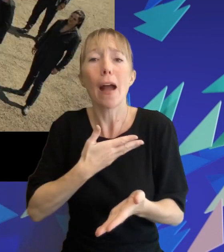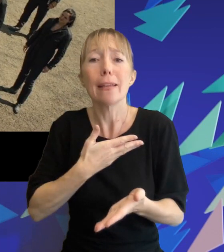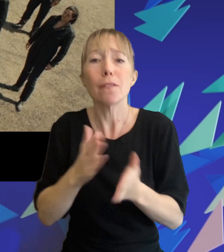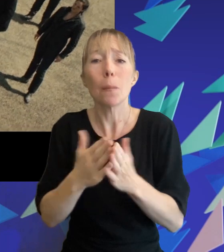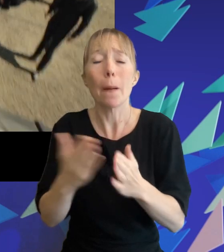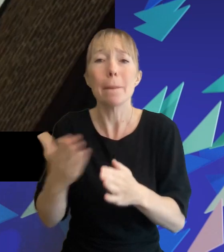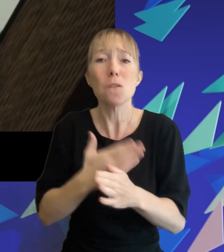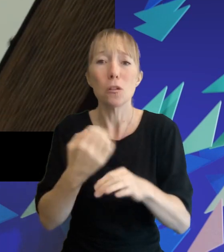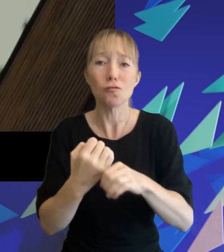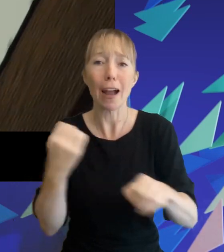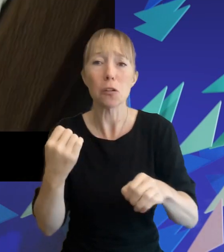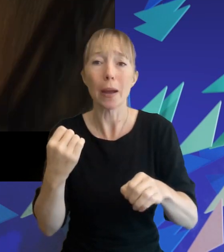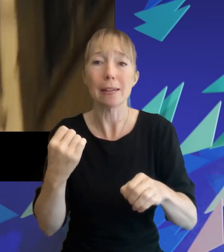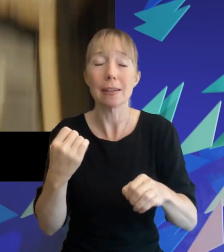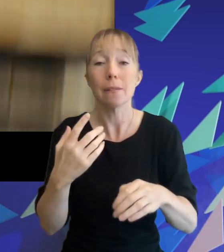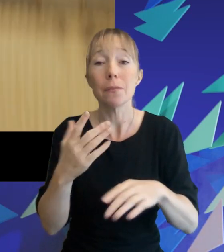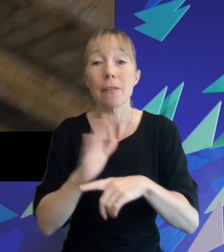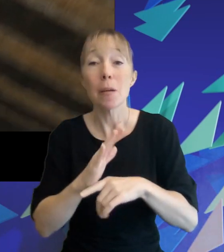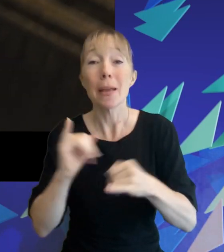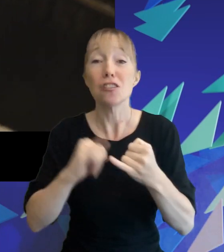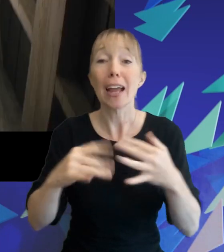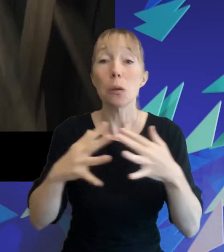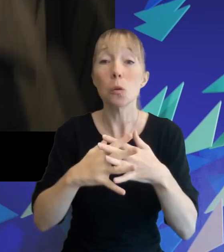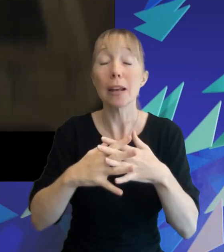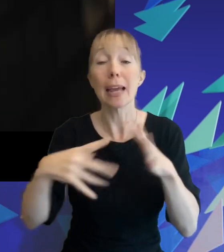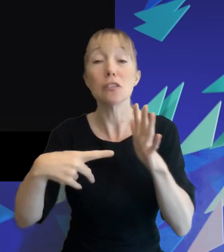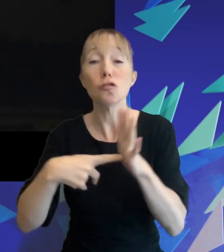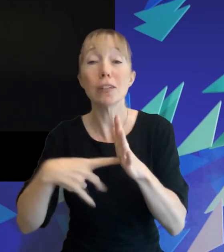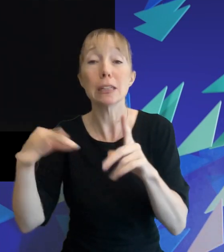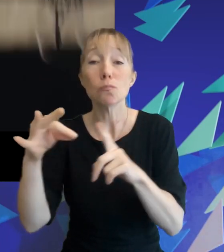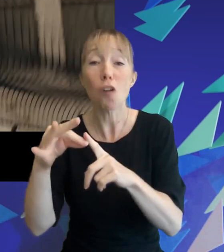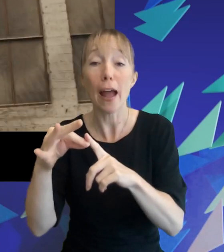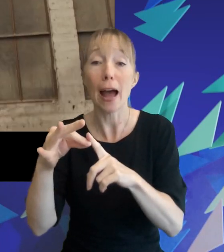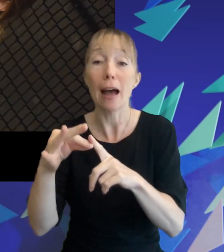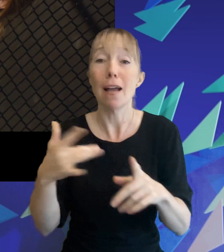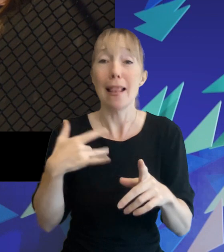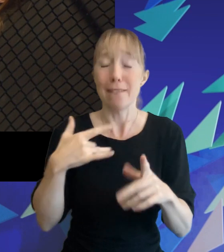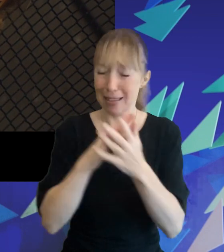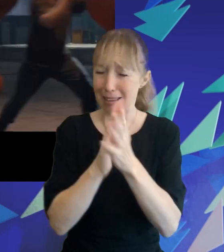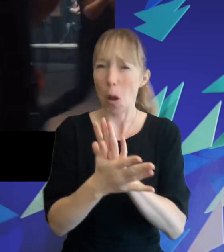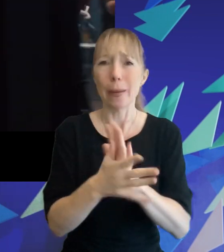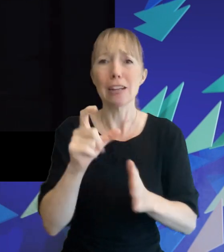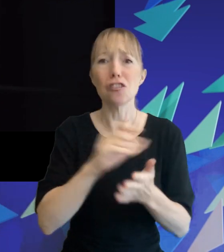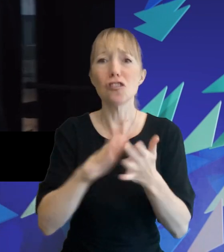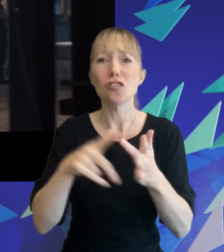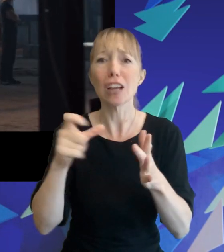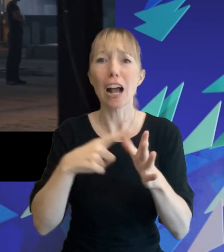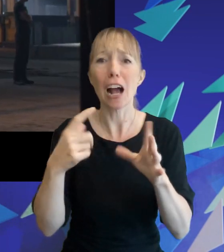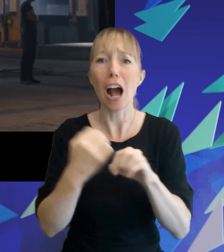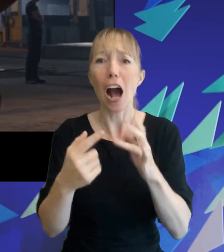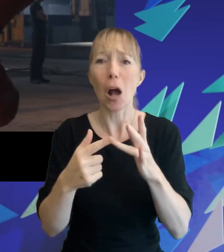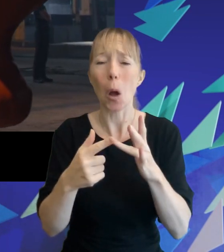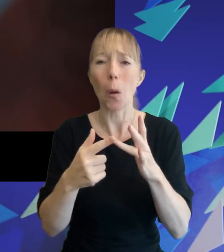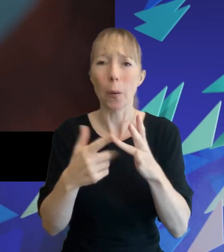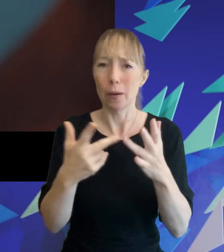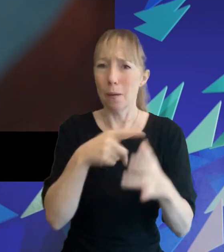the film stars shailene woodley as tris prior who lives in a dystopian chicago where everyone is split into five factions depending